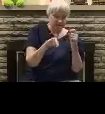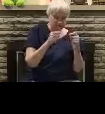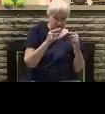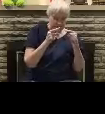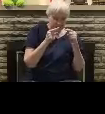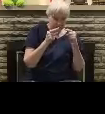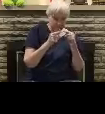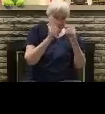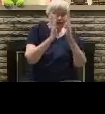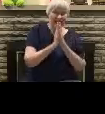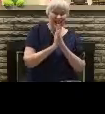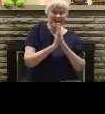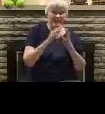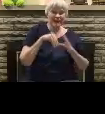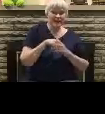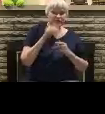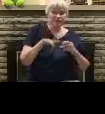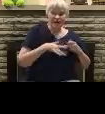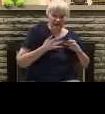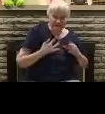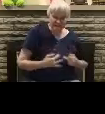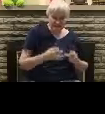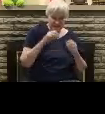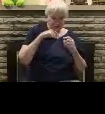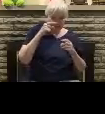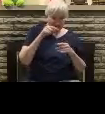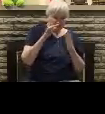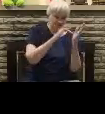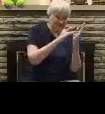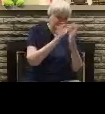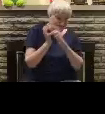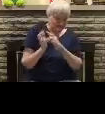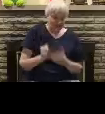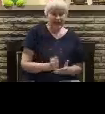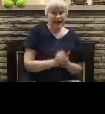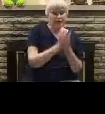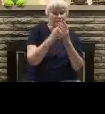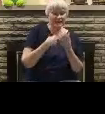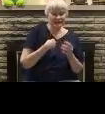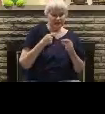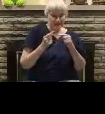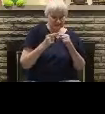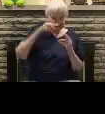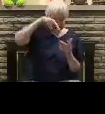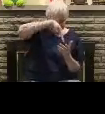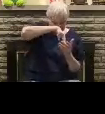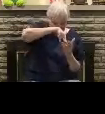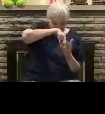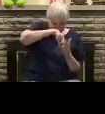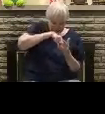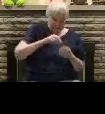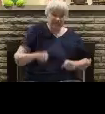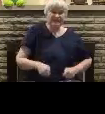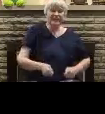here and now To pray and say, Lord, help me to stand Give me of your